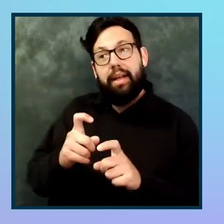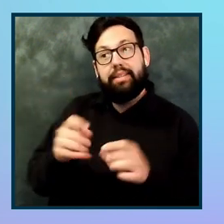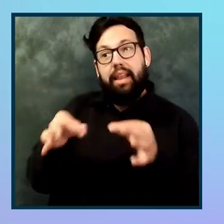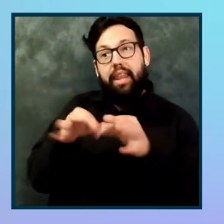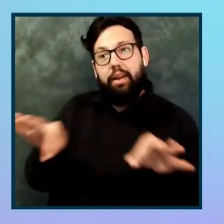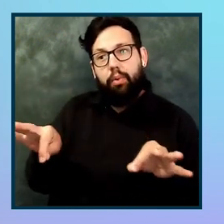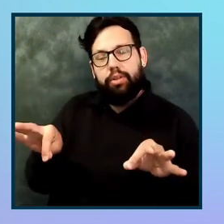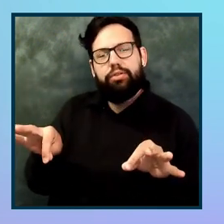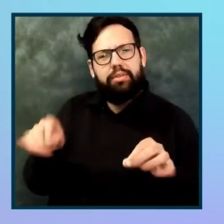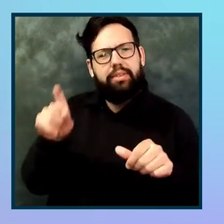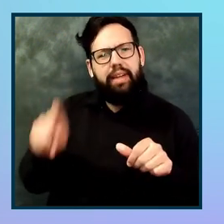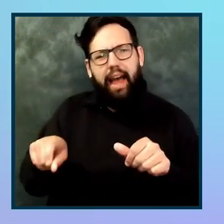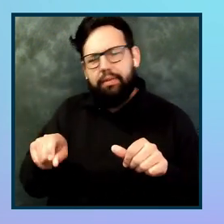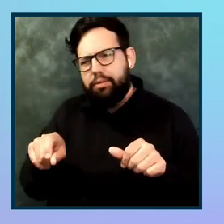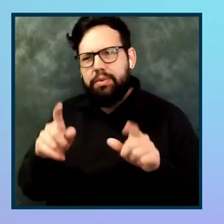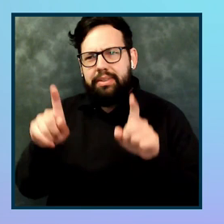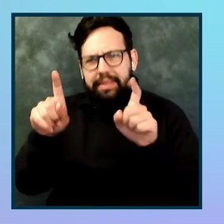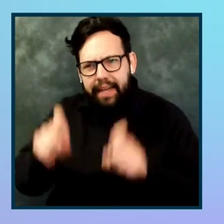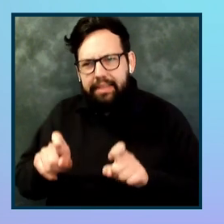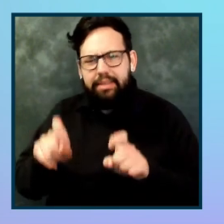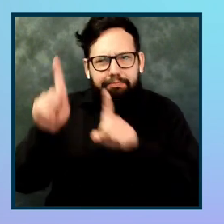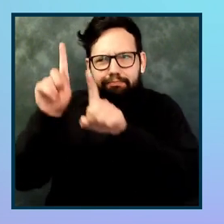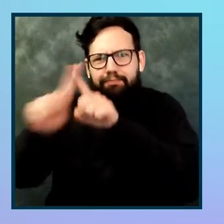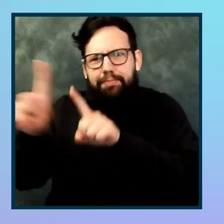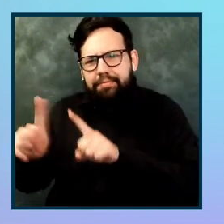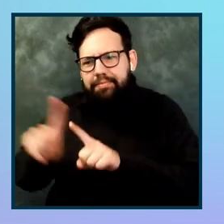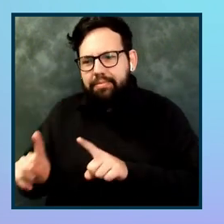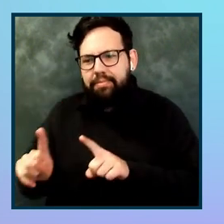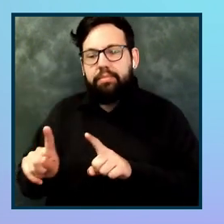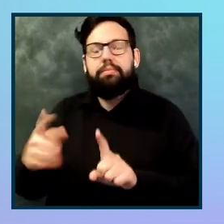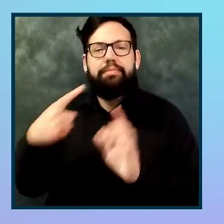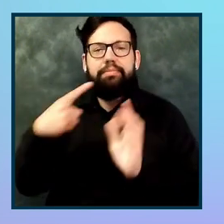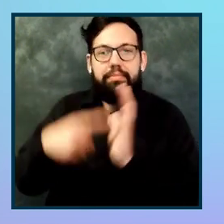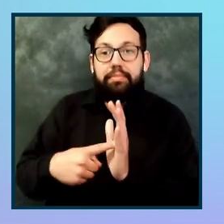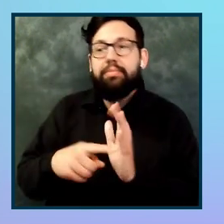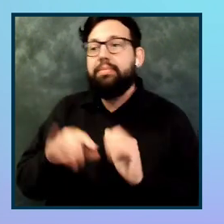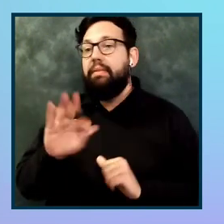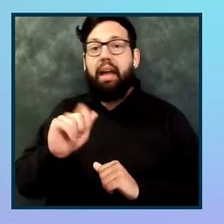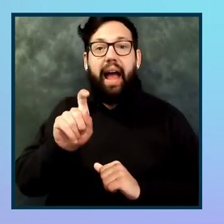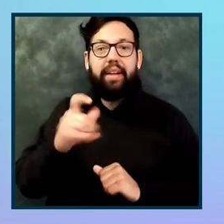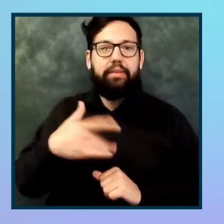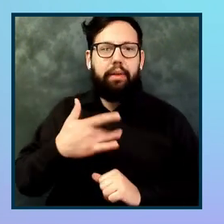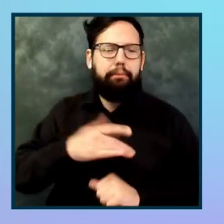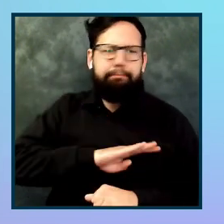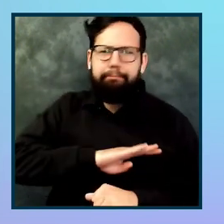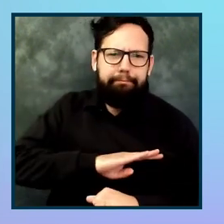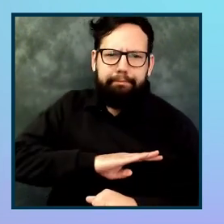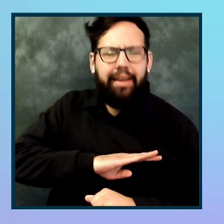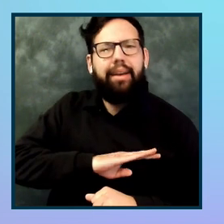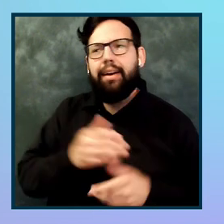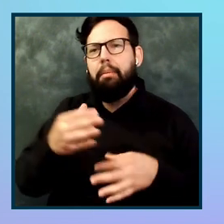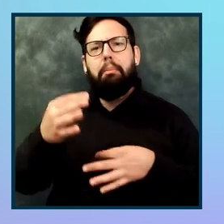you're happy with your results with X, well, then use something else on top. Cover what you are missing with